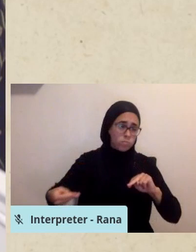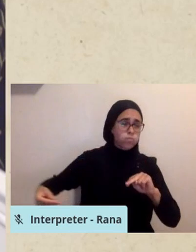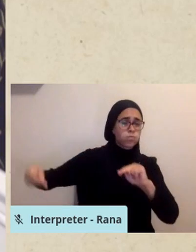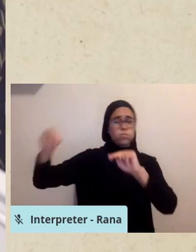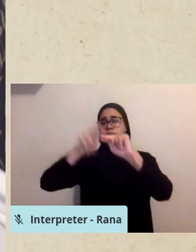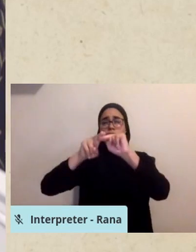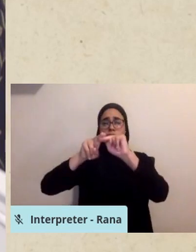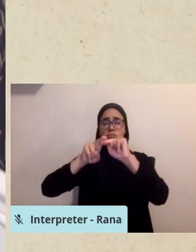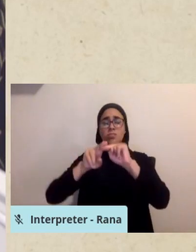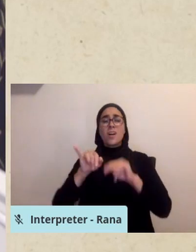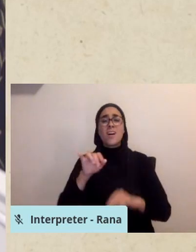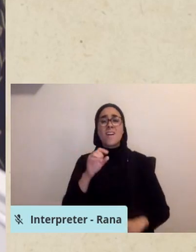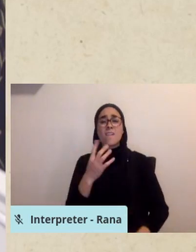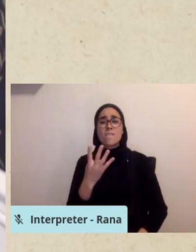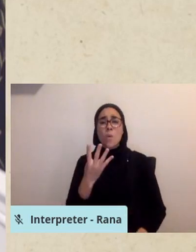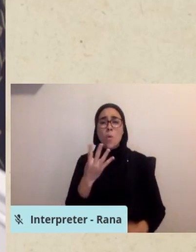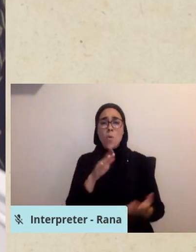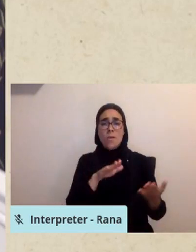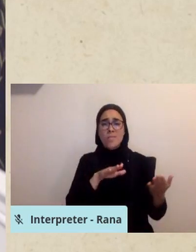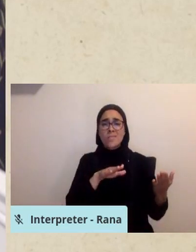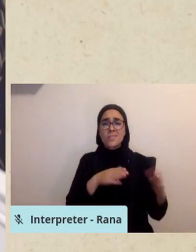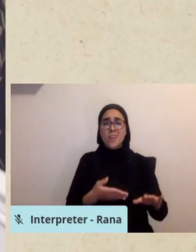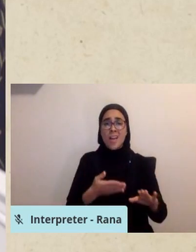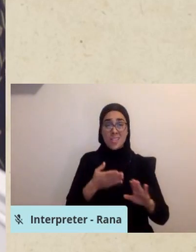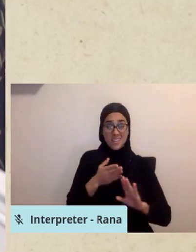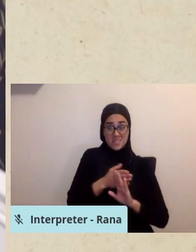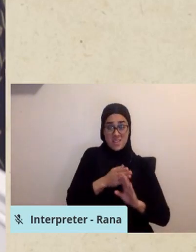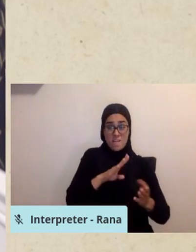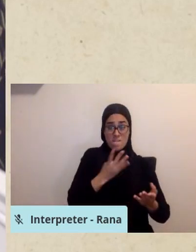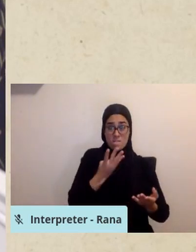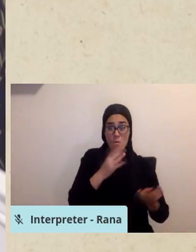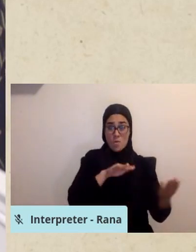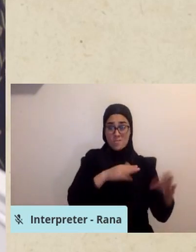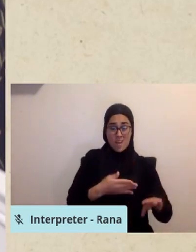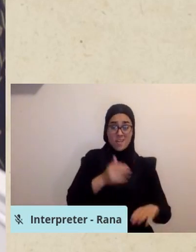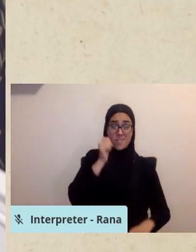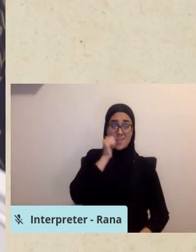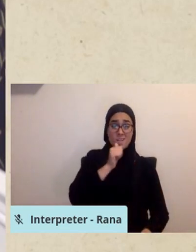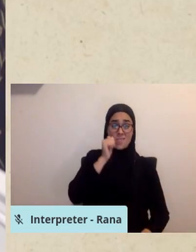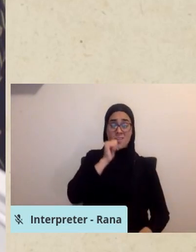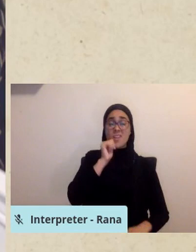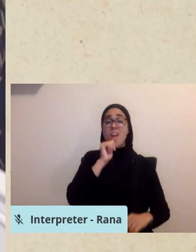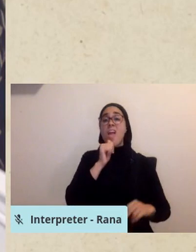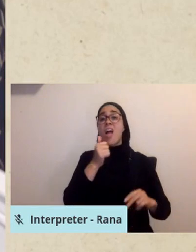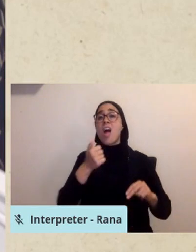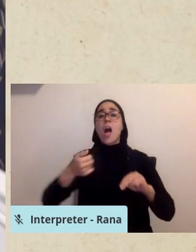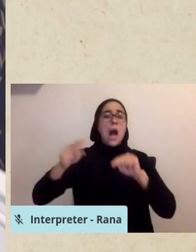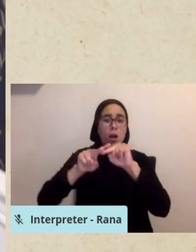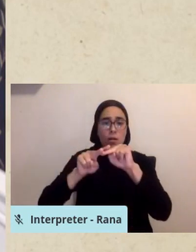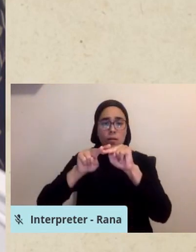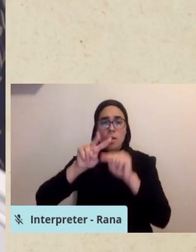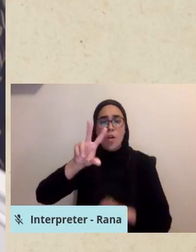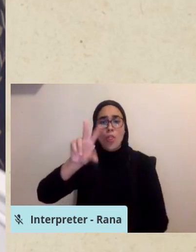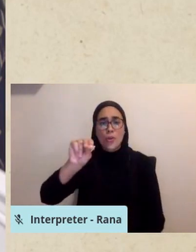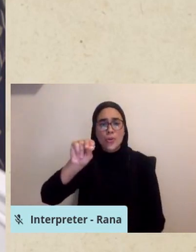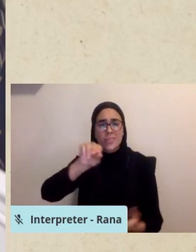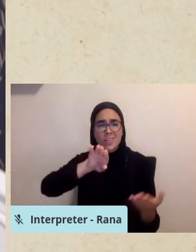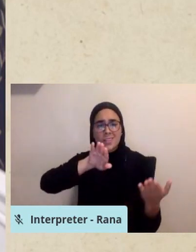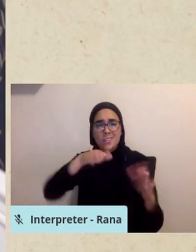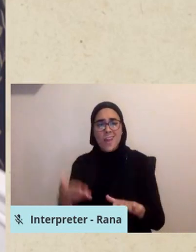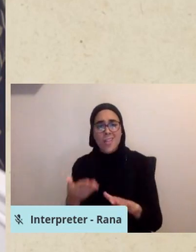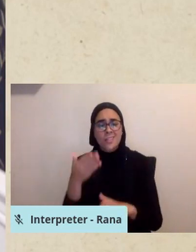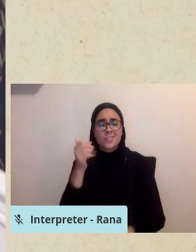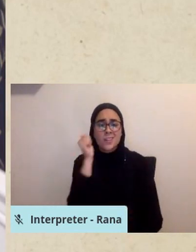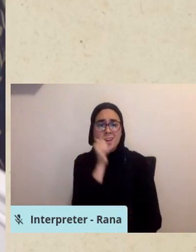deaths per day pre-pandemic, and then peaking at almost 30 per day. And these dying were in